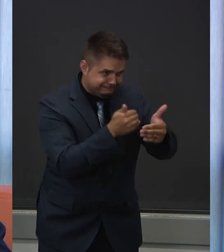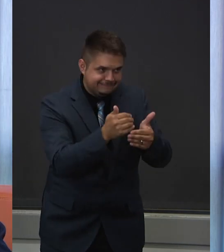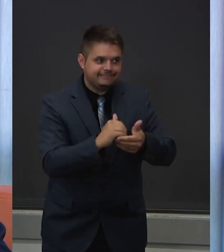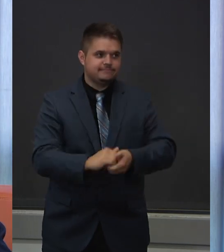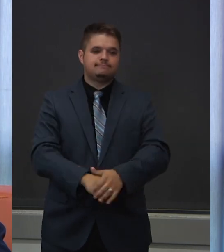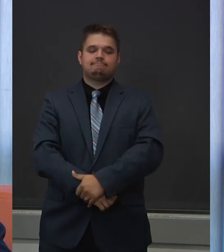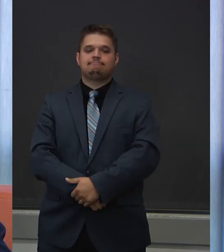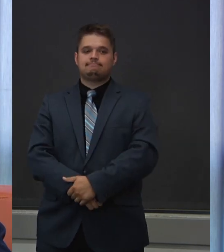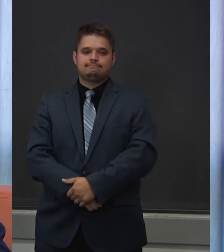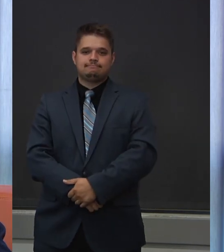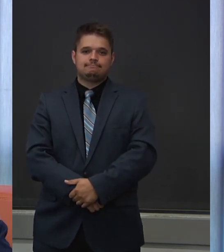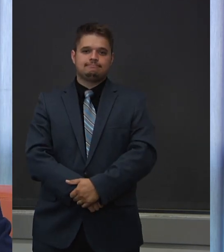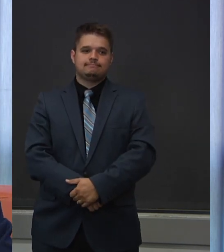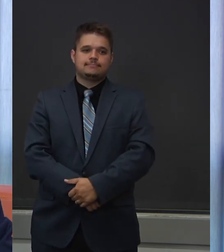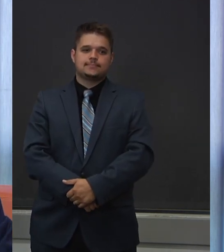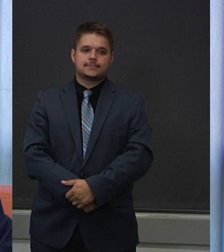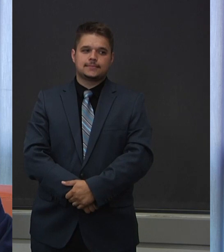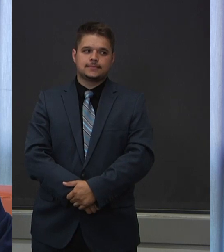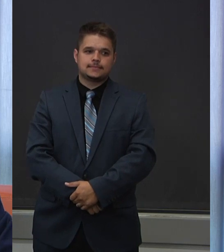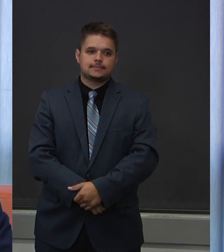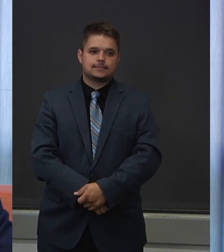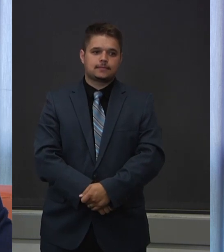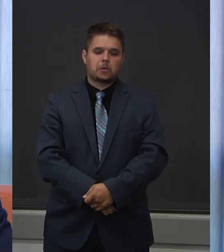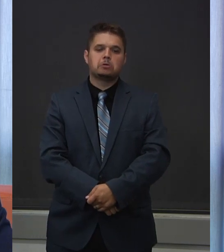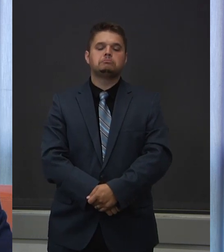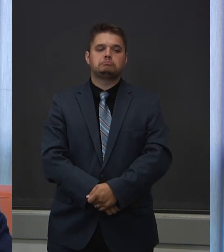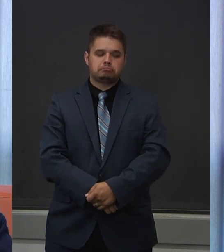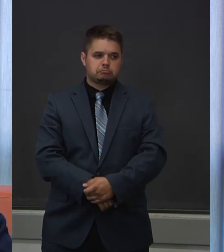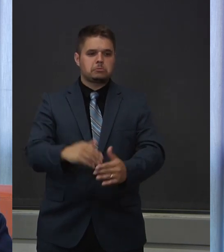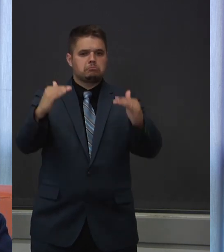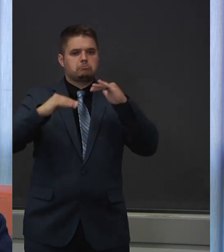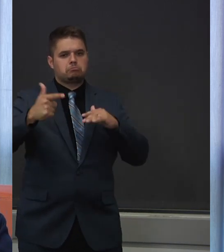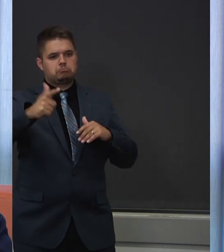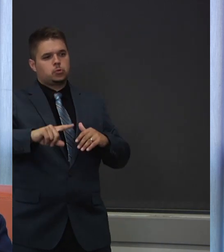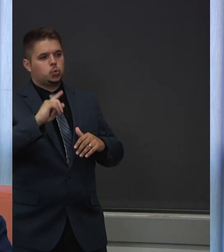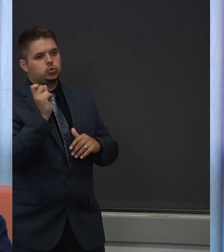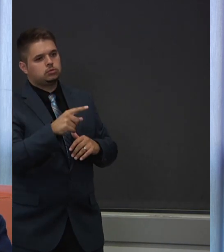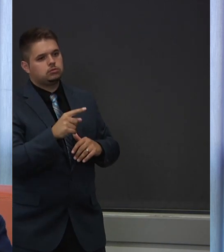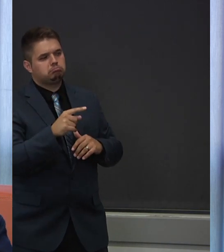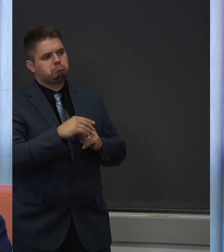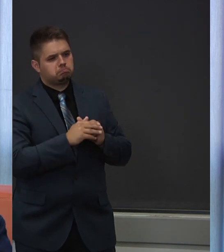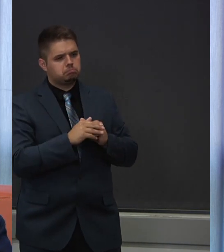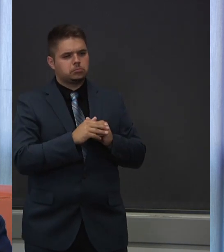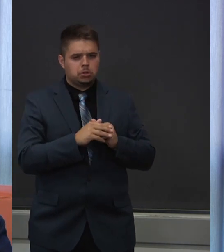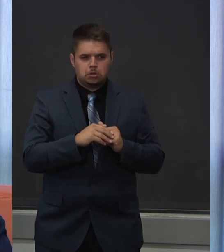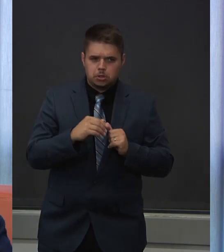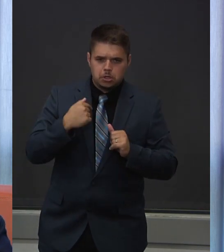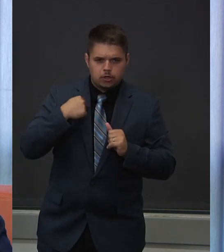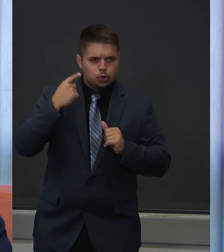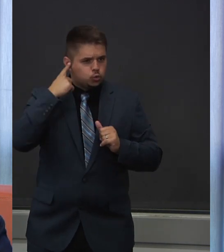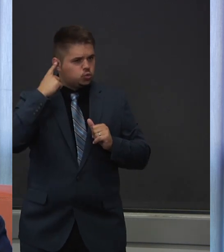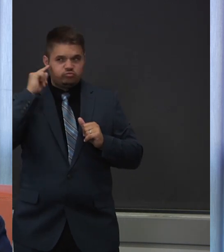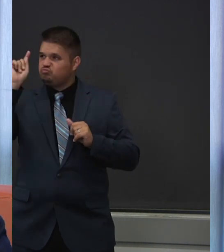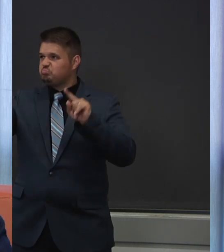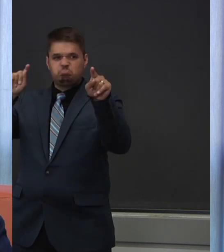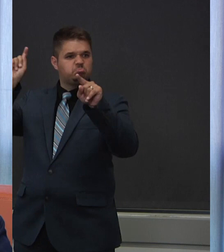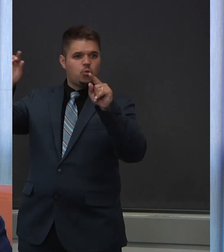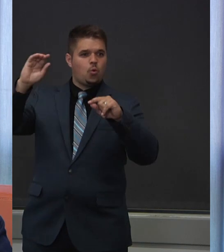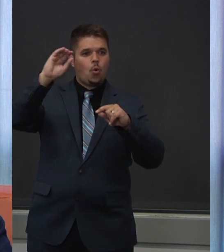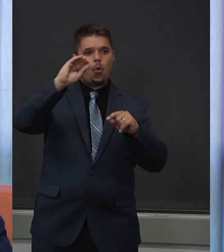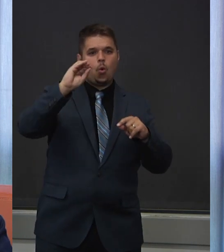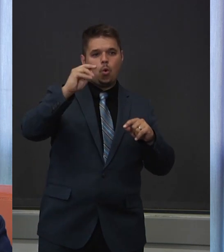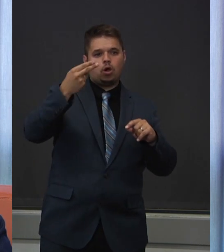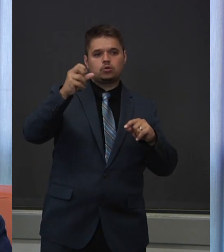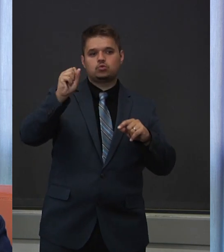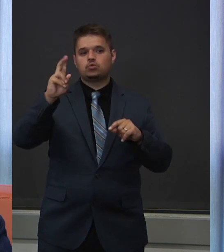We have a question from Valerie now, who says, I hear OHSU is conducting randomized testing to survey 100